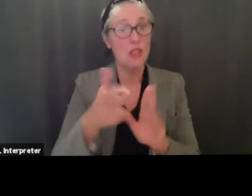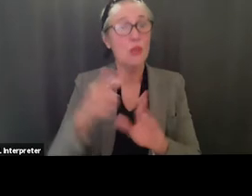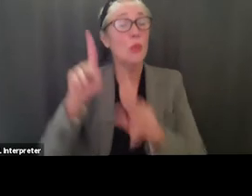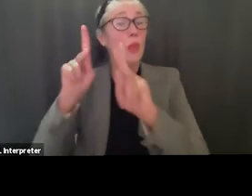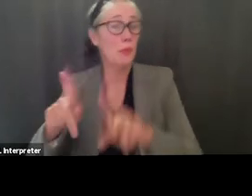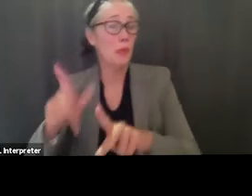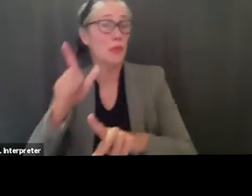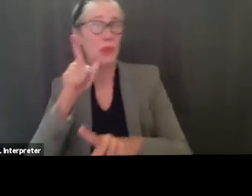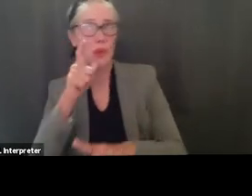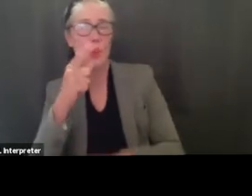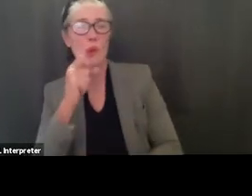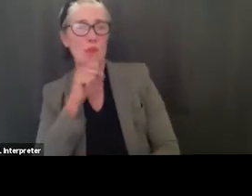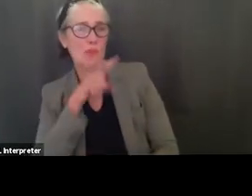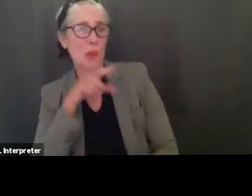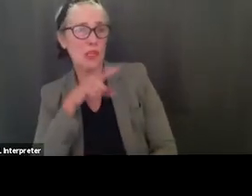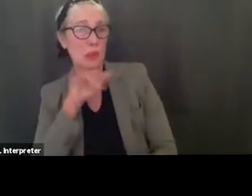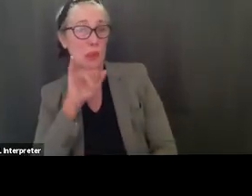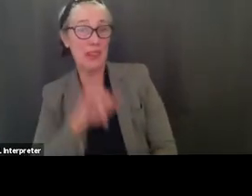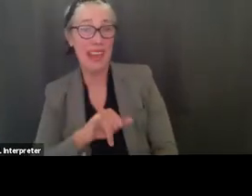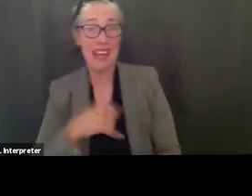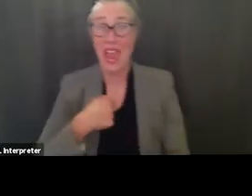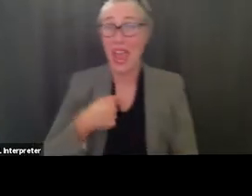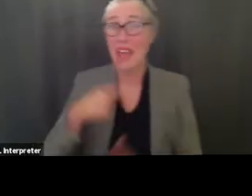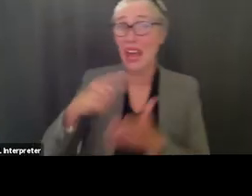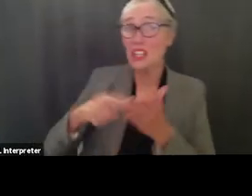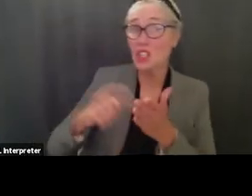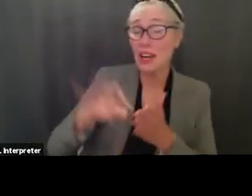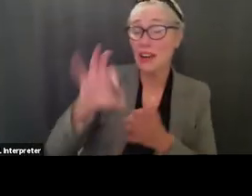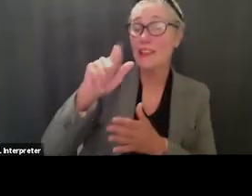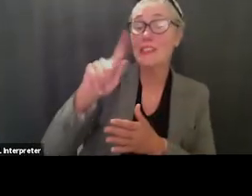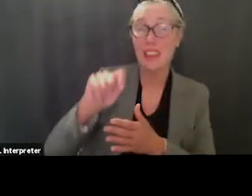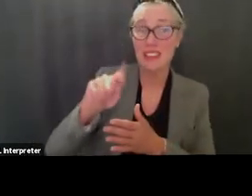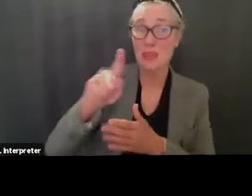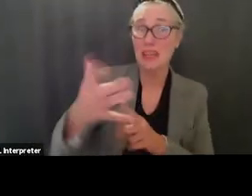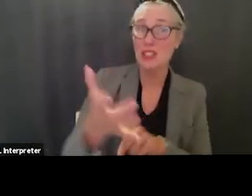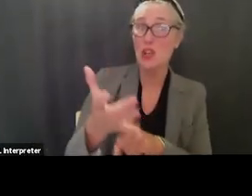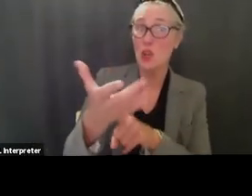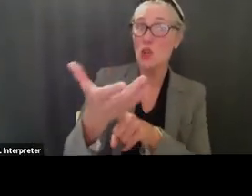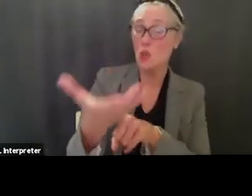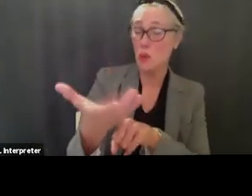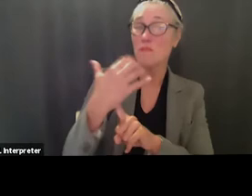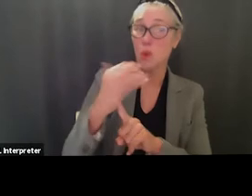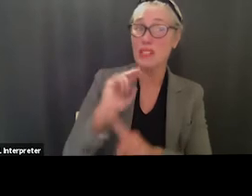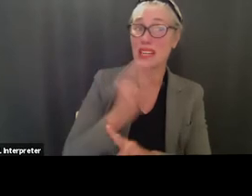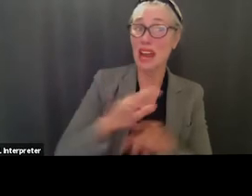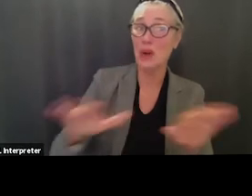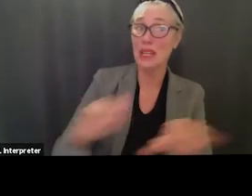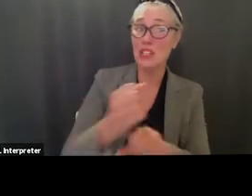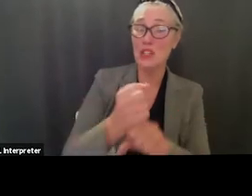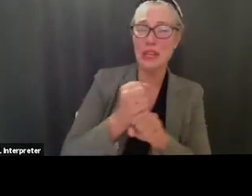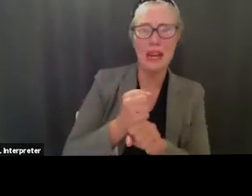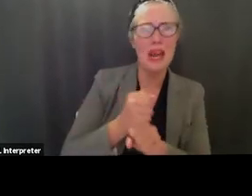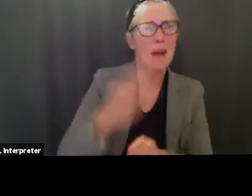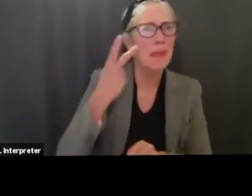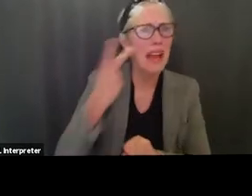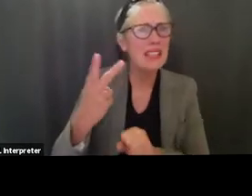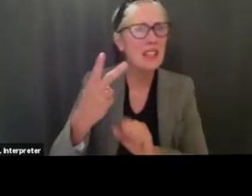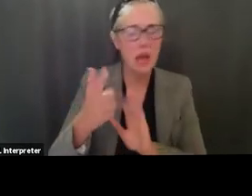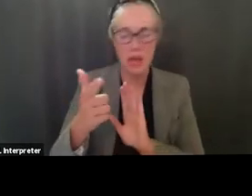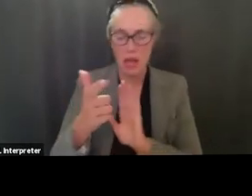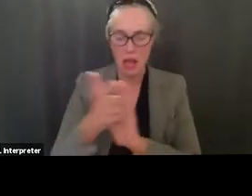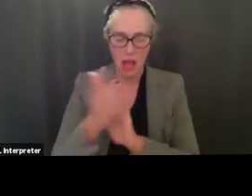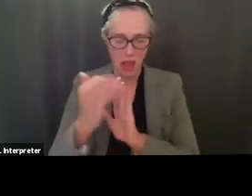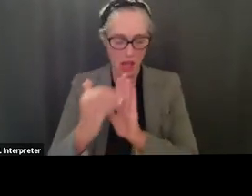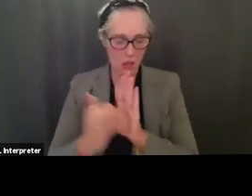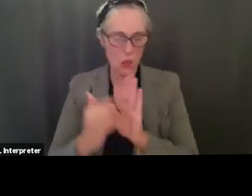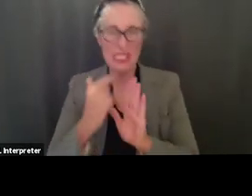and this is please fact check me because i hope you guys look into this stuff because you're pushing it on our kids um there's a lawsuit that came out that said there's could be up to